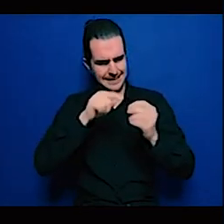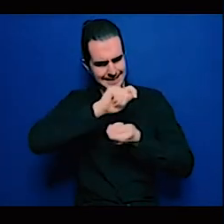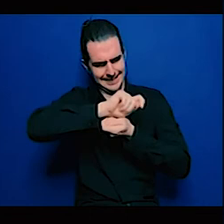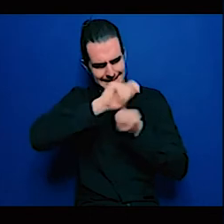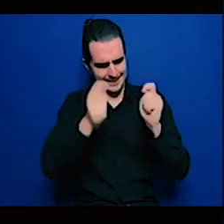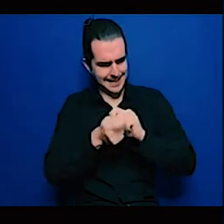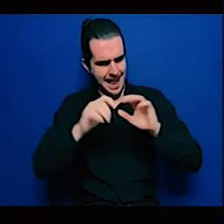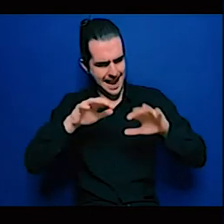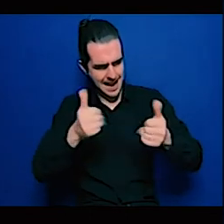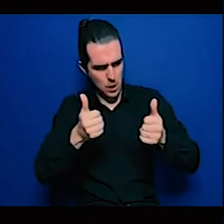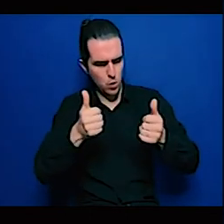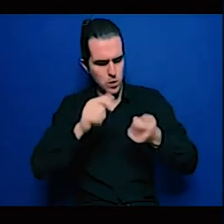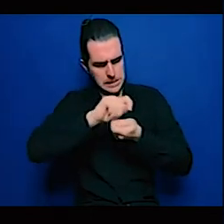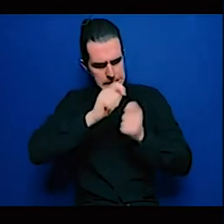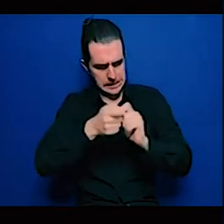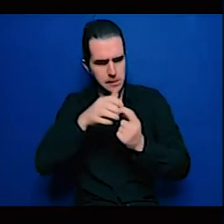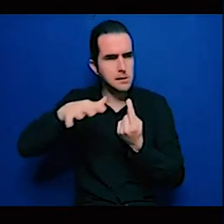enough